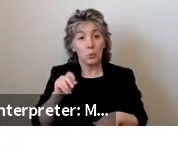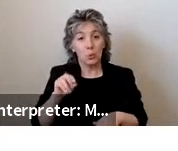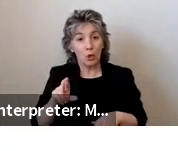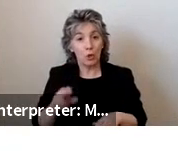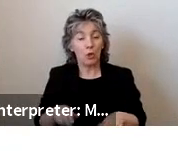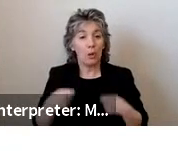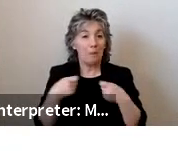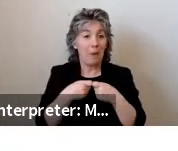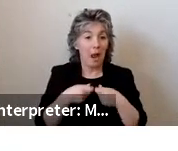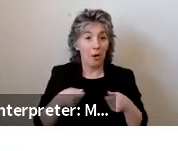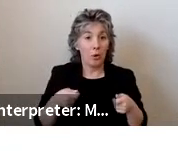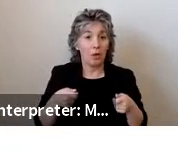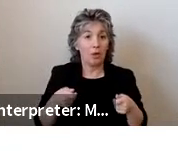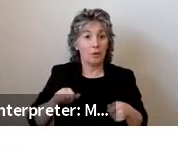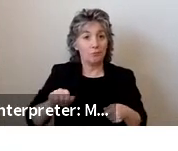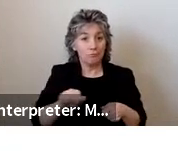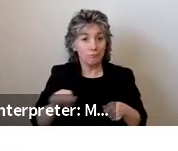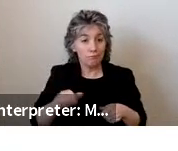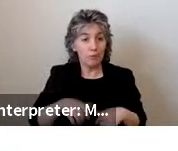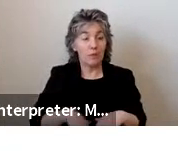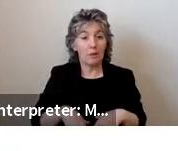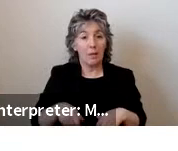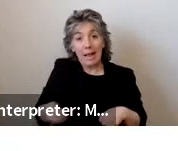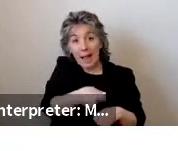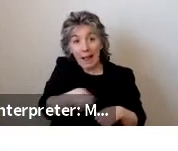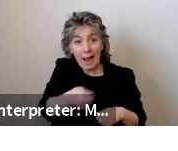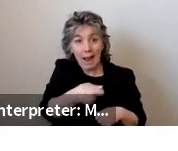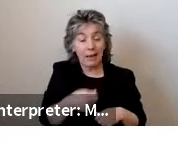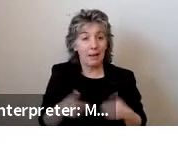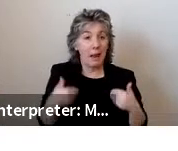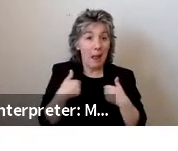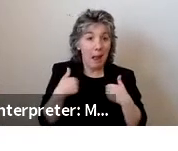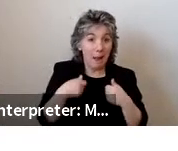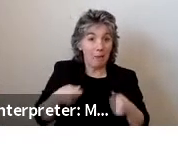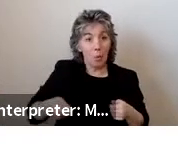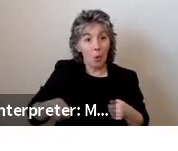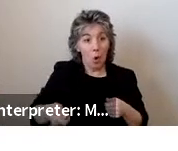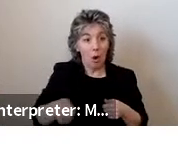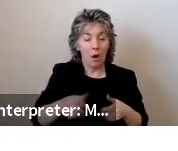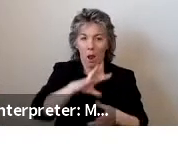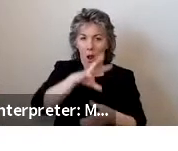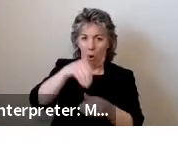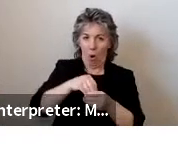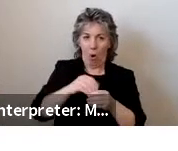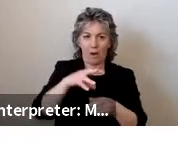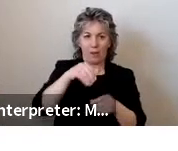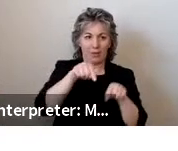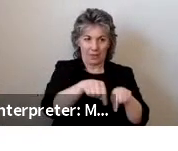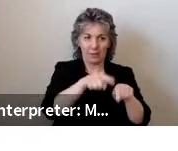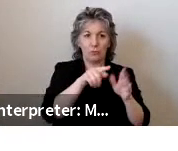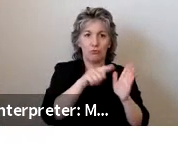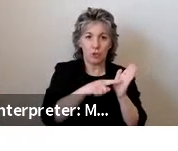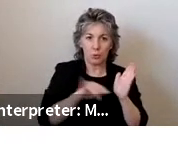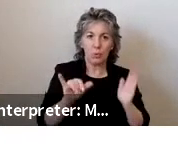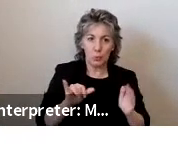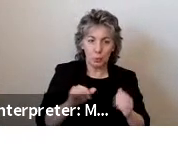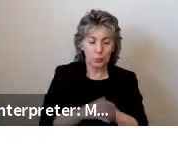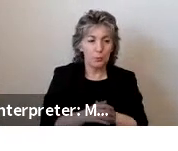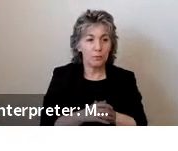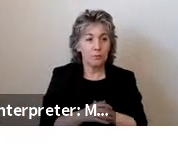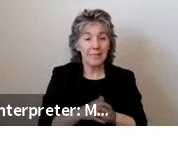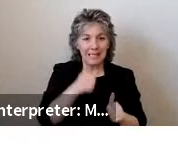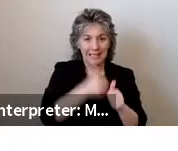of white canes or service animals, or users of other walking aids participated in the study. Each research